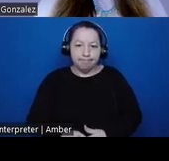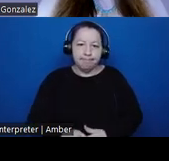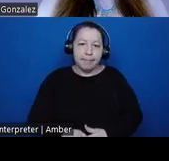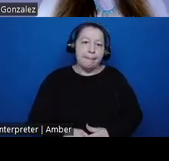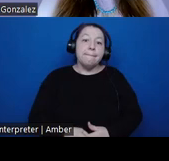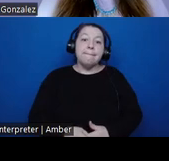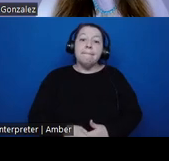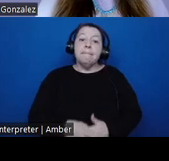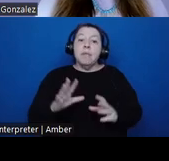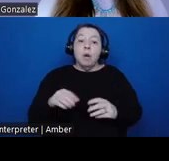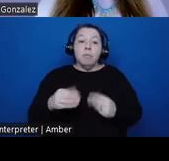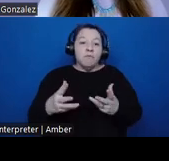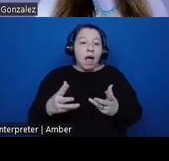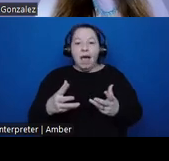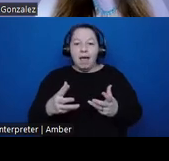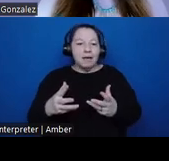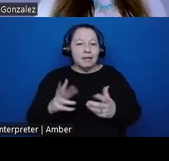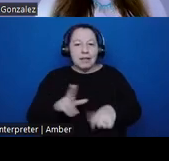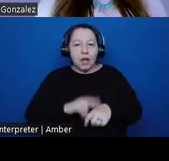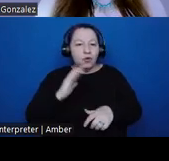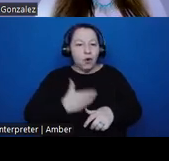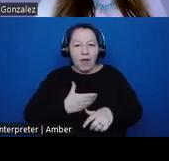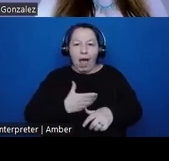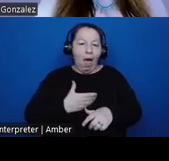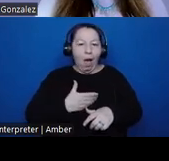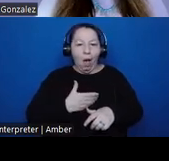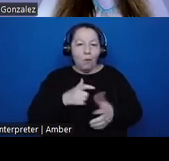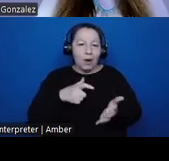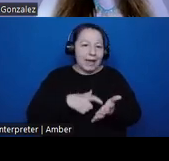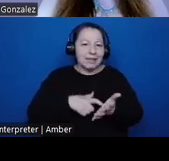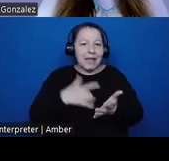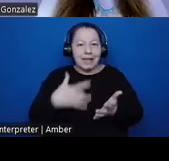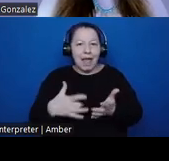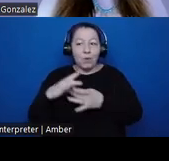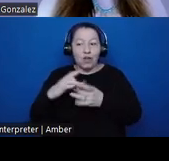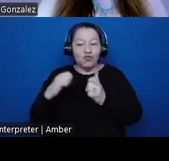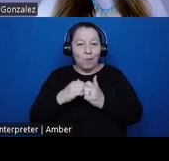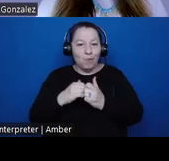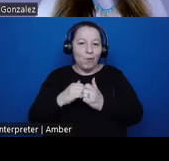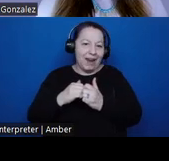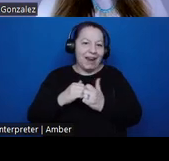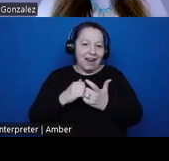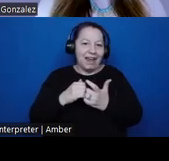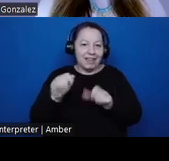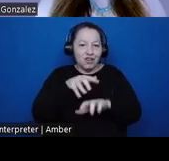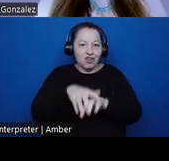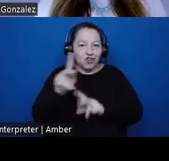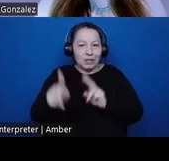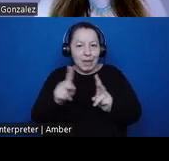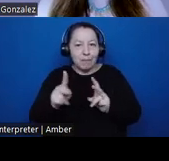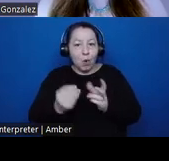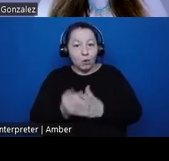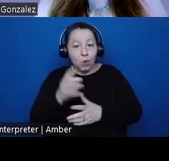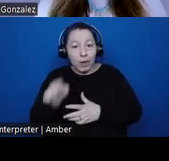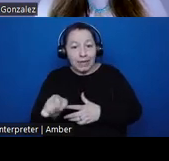Now, given the fractious nature of our disciplines relationship with indigenous peoples fostering these values is itself a lot of a goal, but